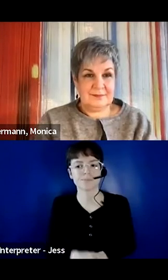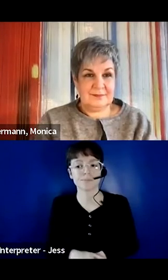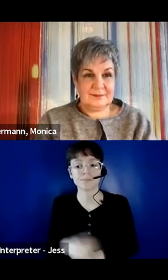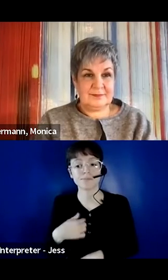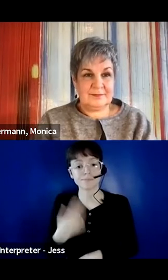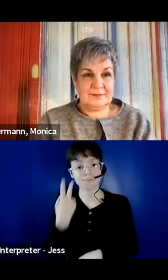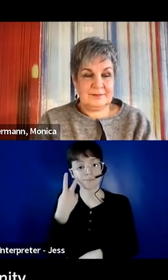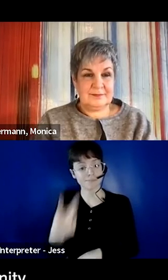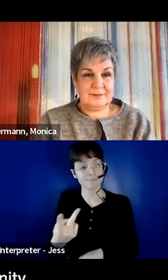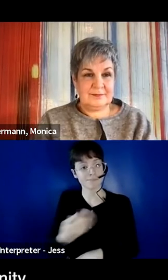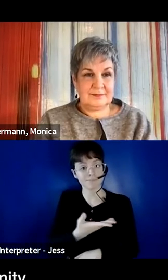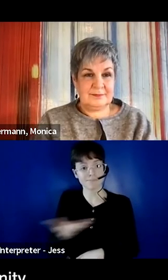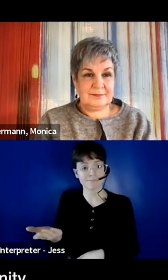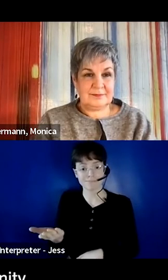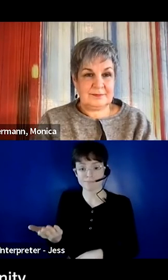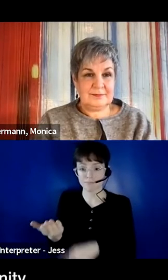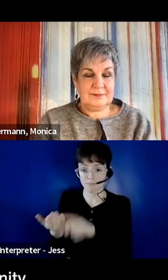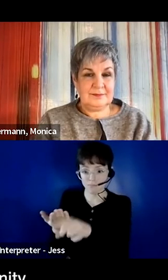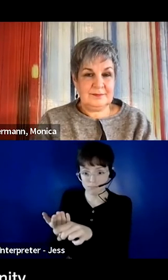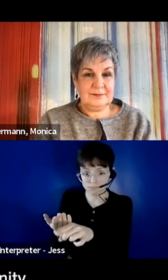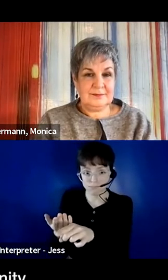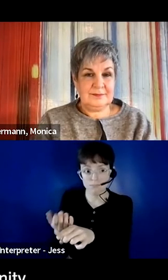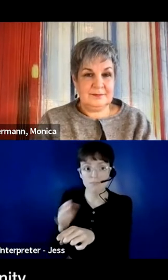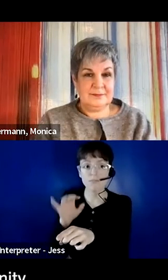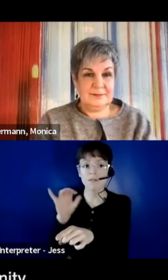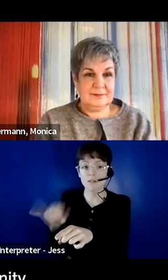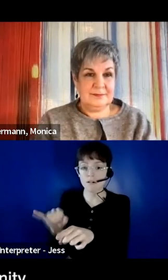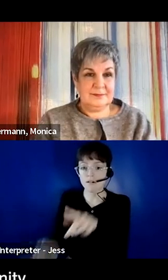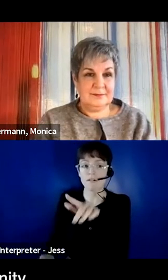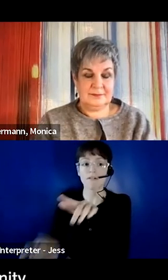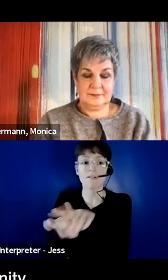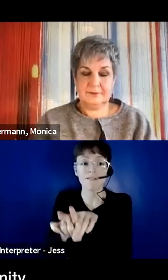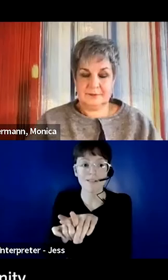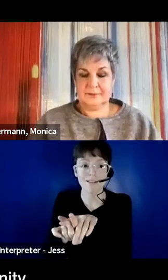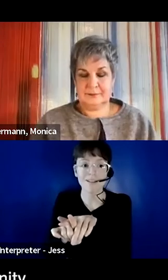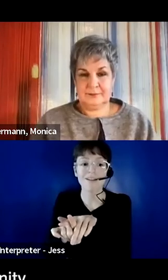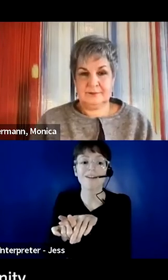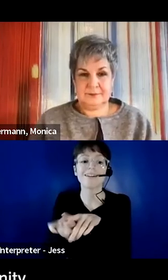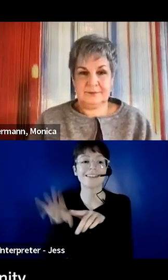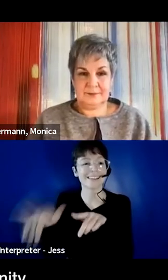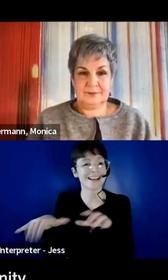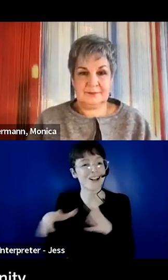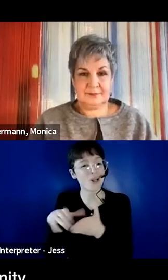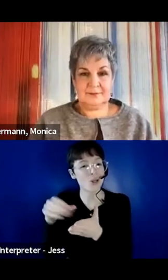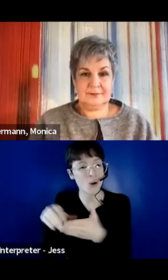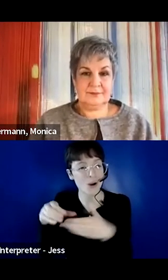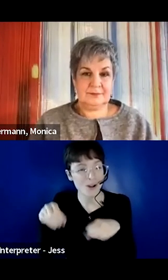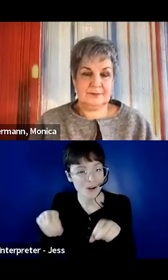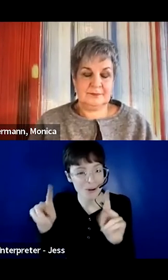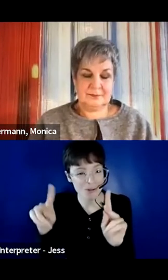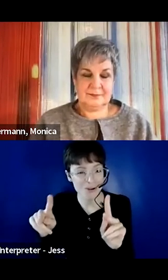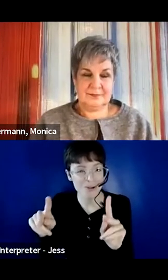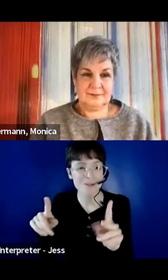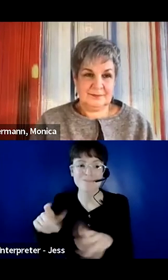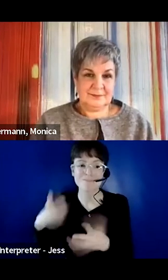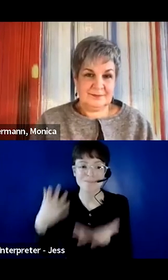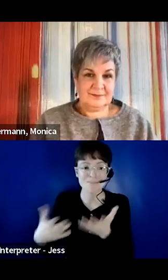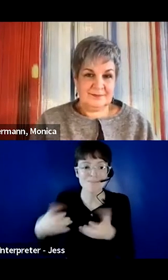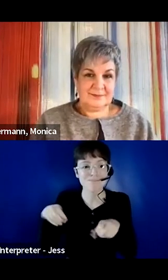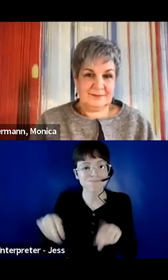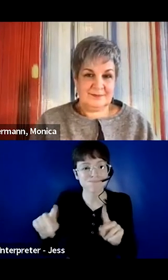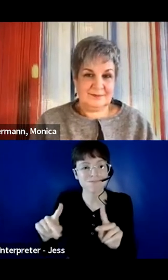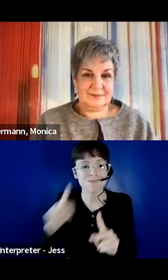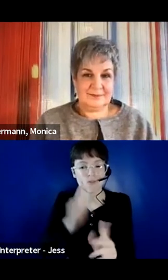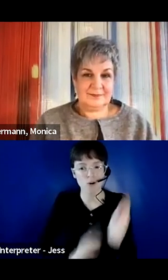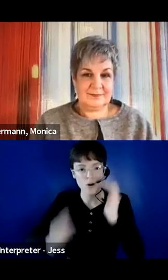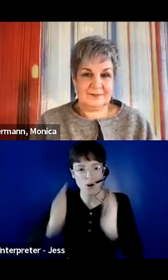to provide a deeper understanding or an opportunity for knowledge exchange or education, because perhaps, you